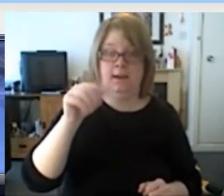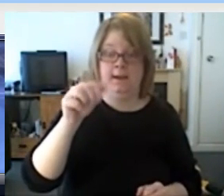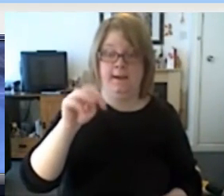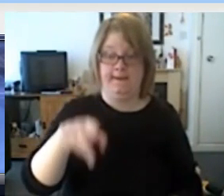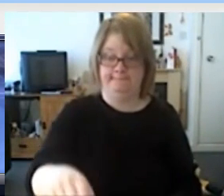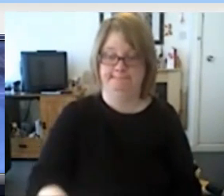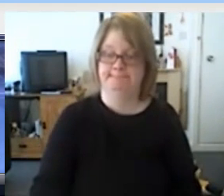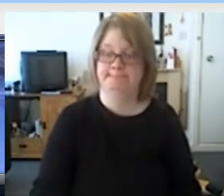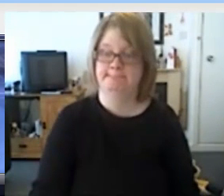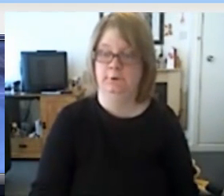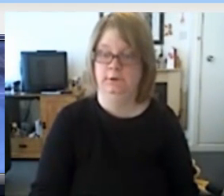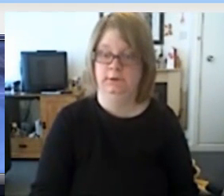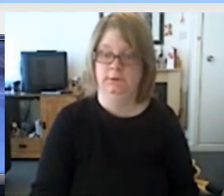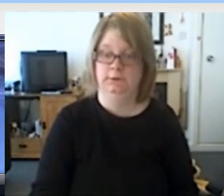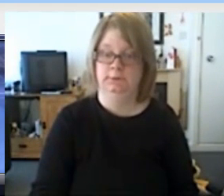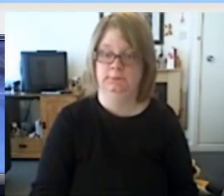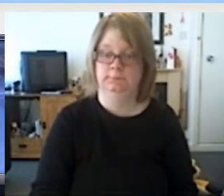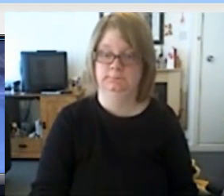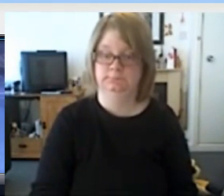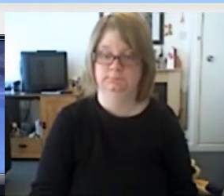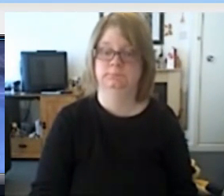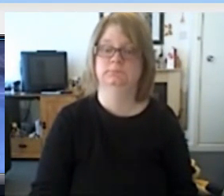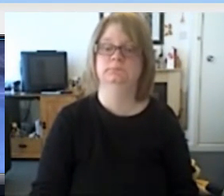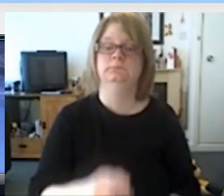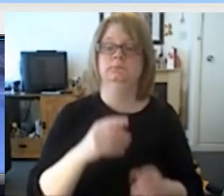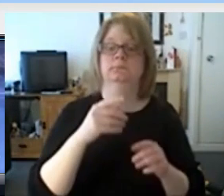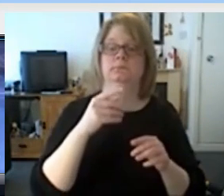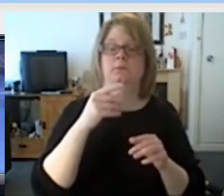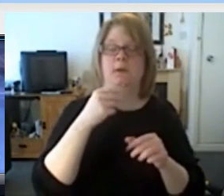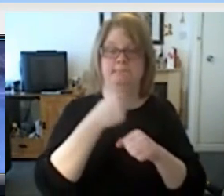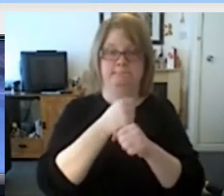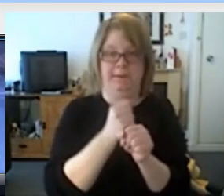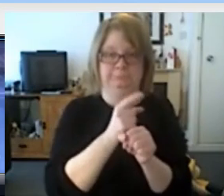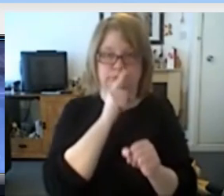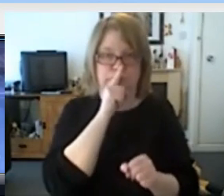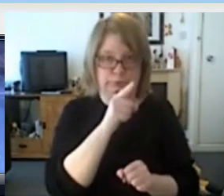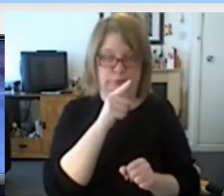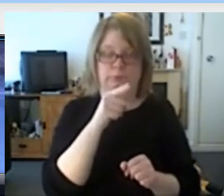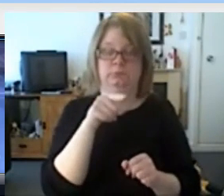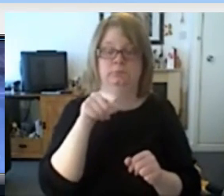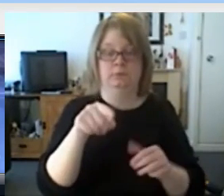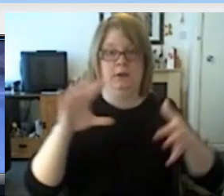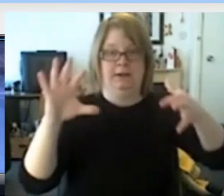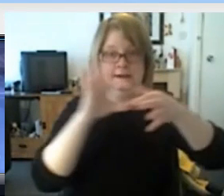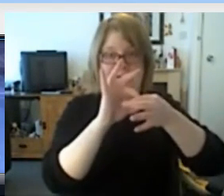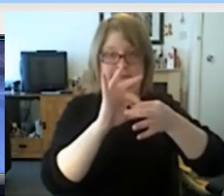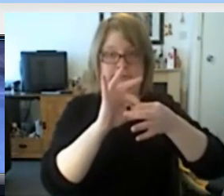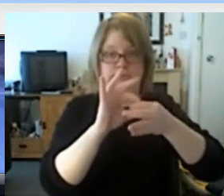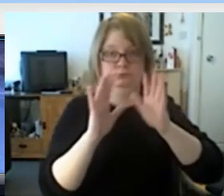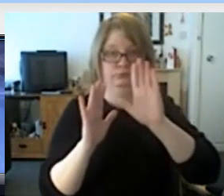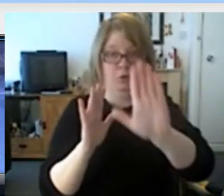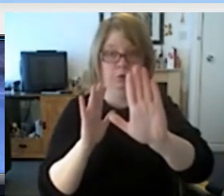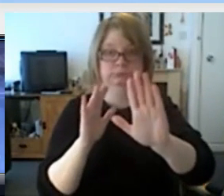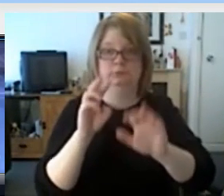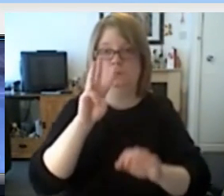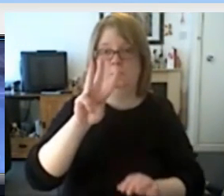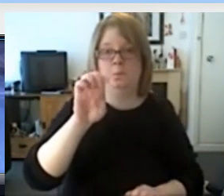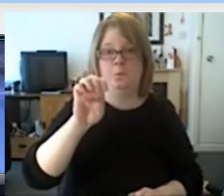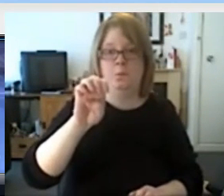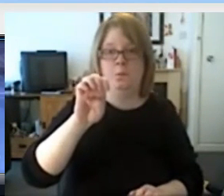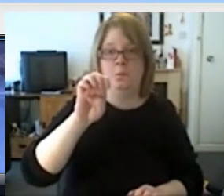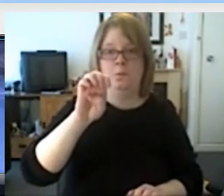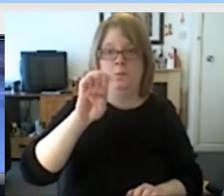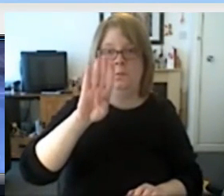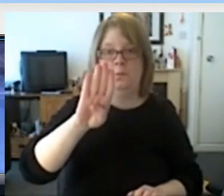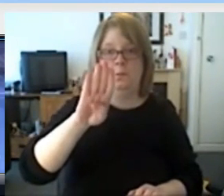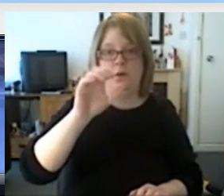I'm gonna up. I'm up and do something! you're